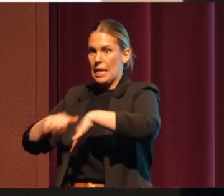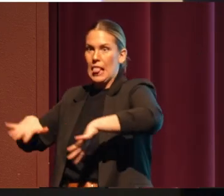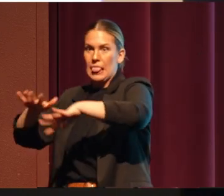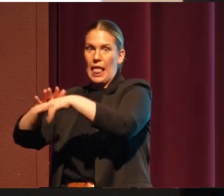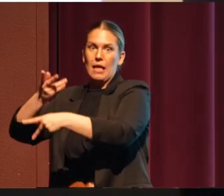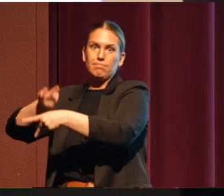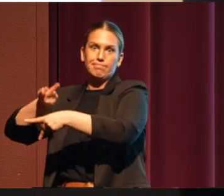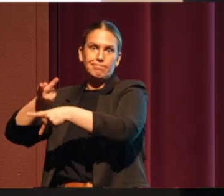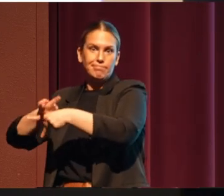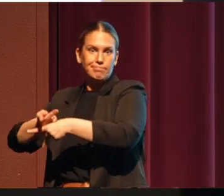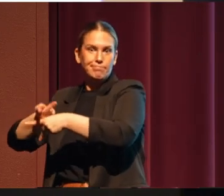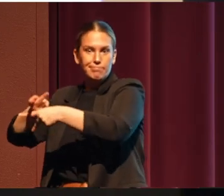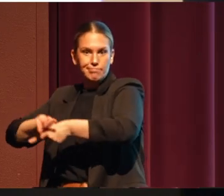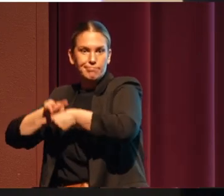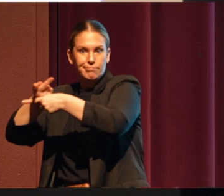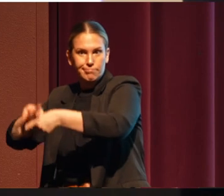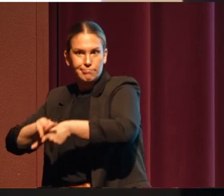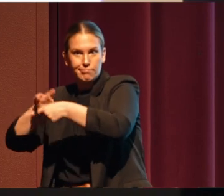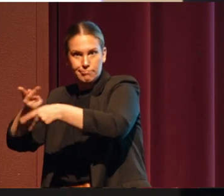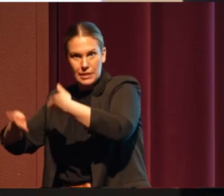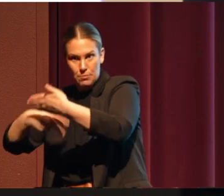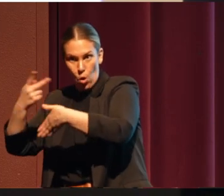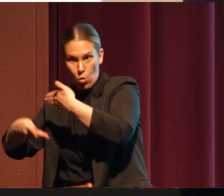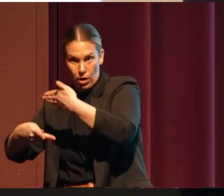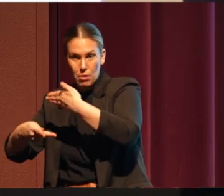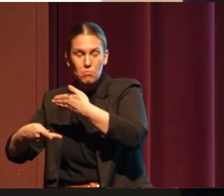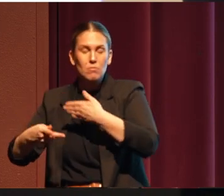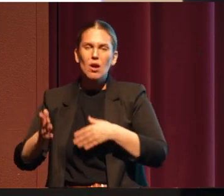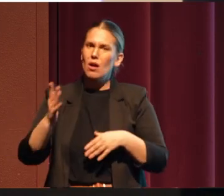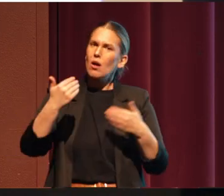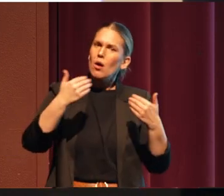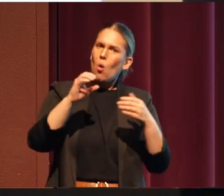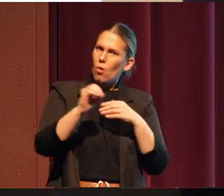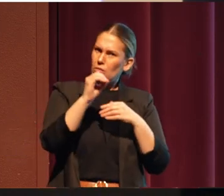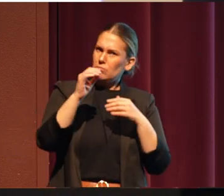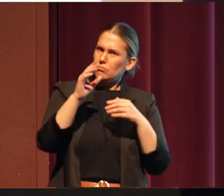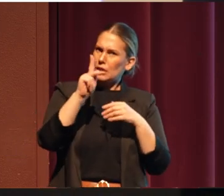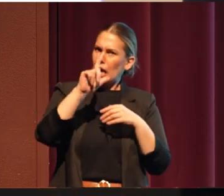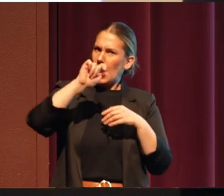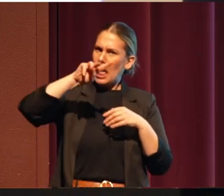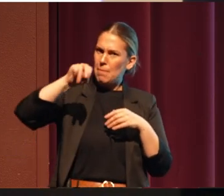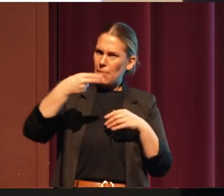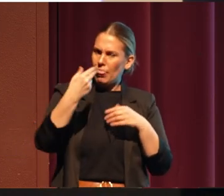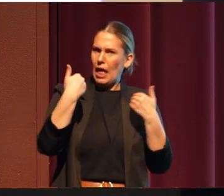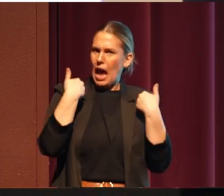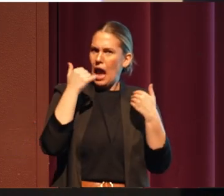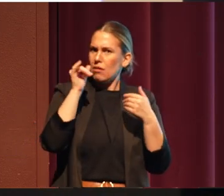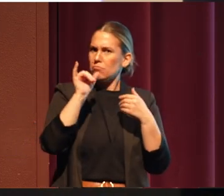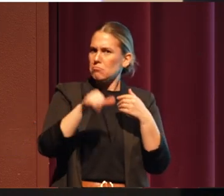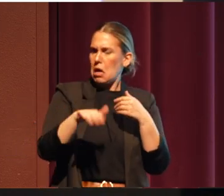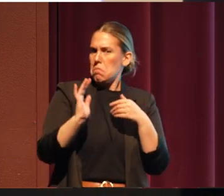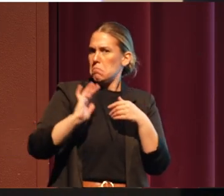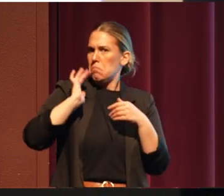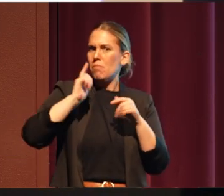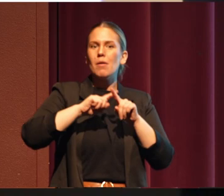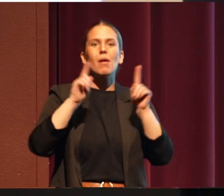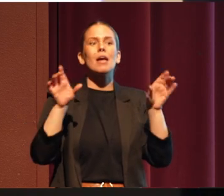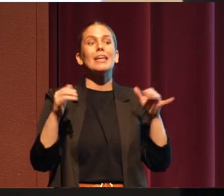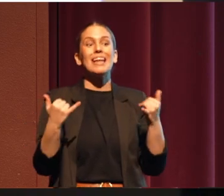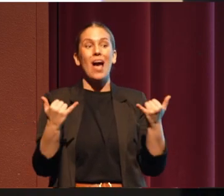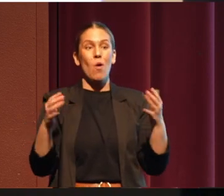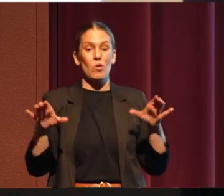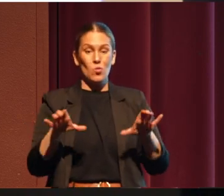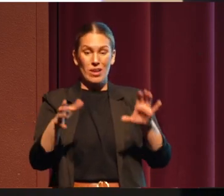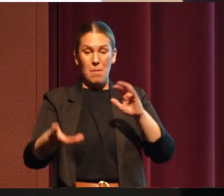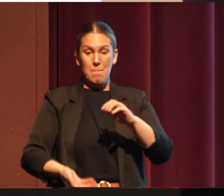Springs has had these programs in the past, but we're doing it in partnership because, again, we don't really have a land